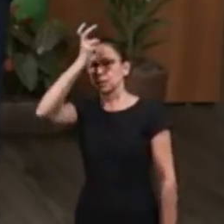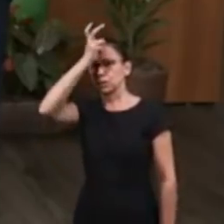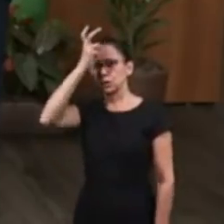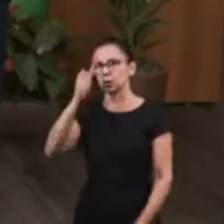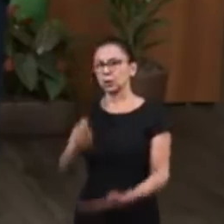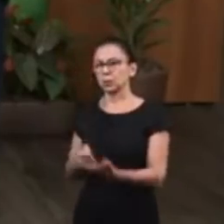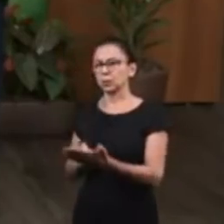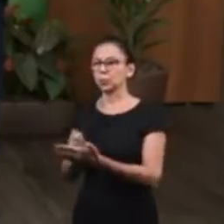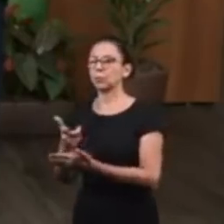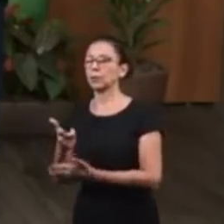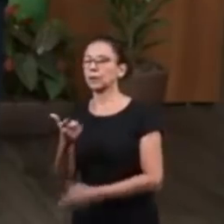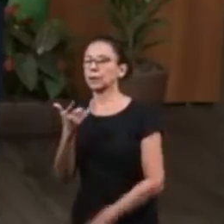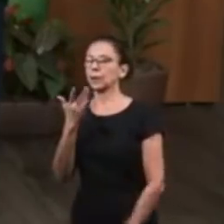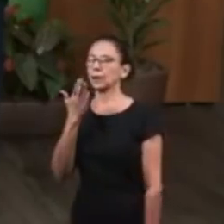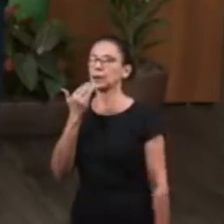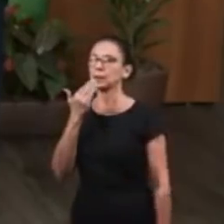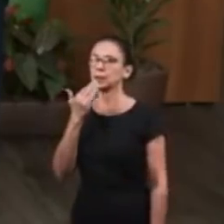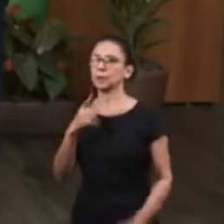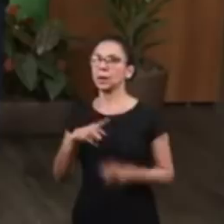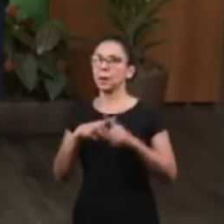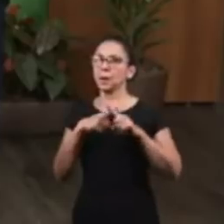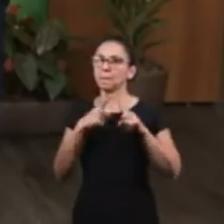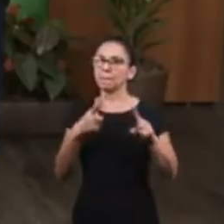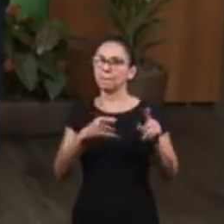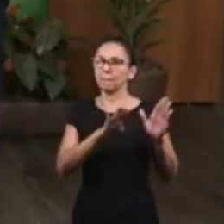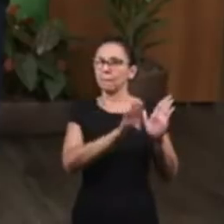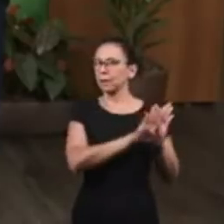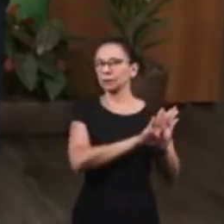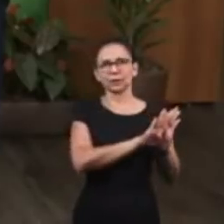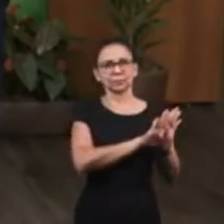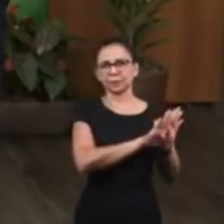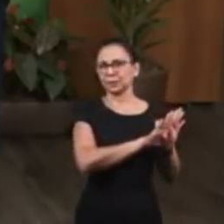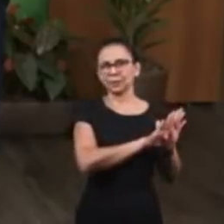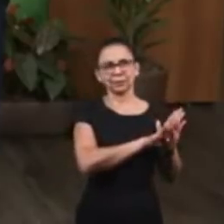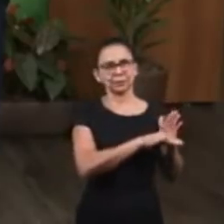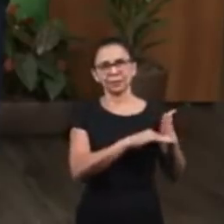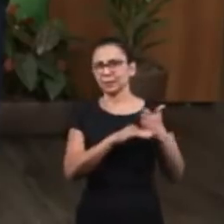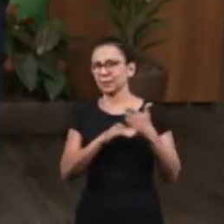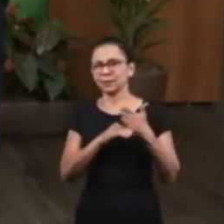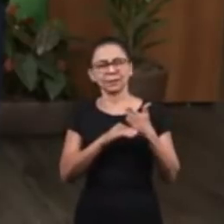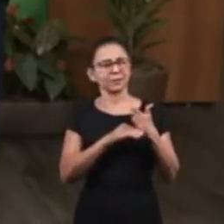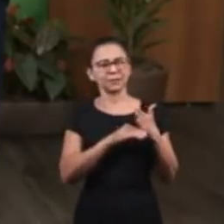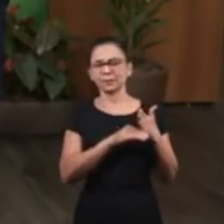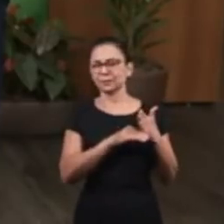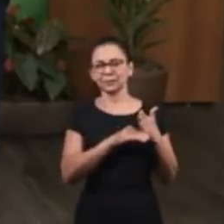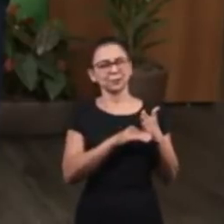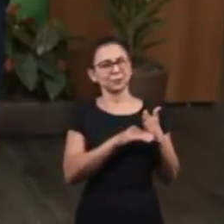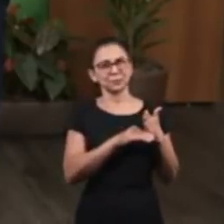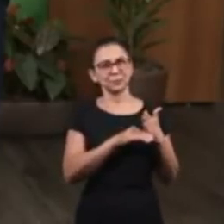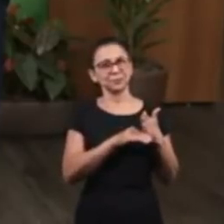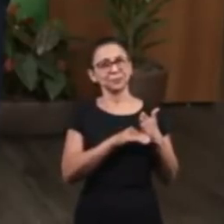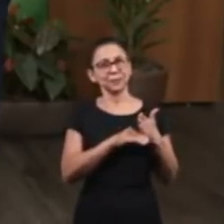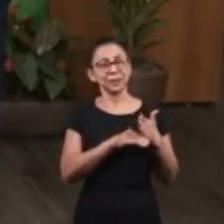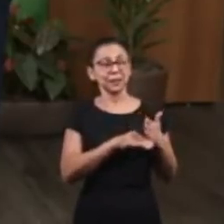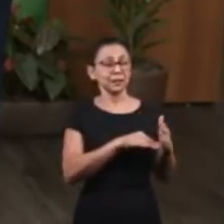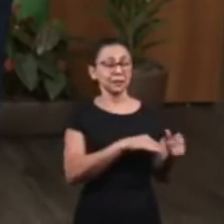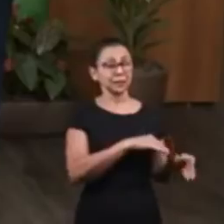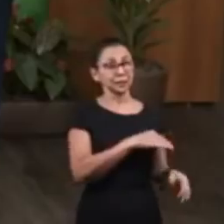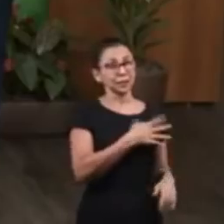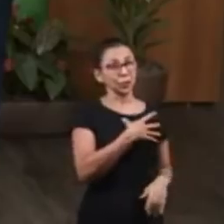taking their youngest brother Benjamin, Jacob's youngest son Benjamin.